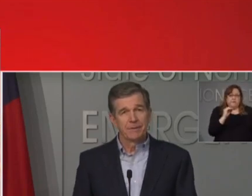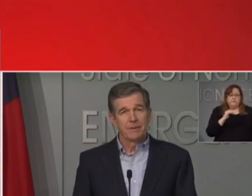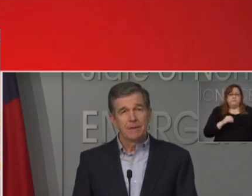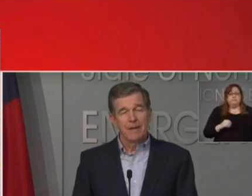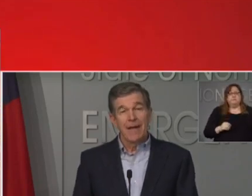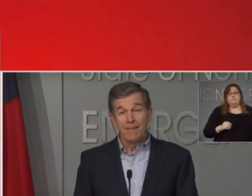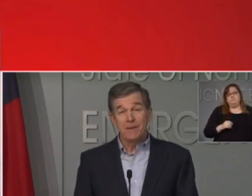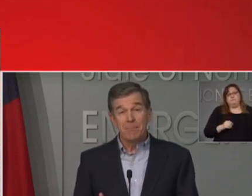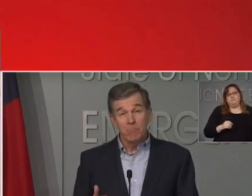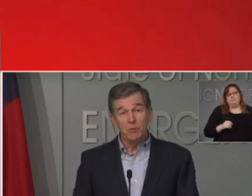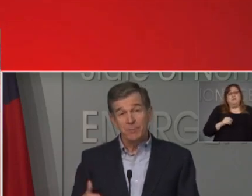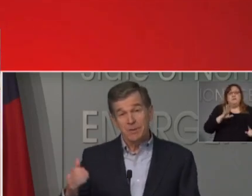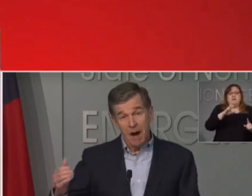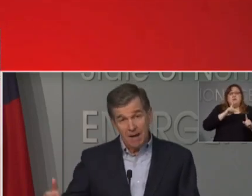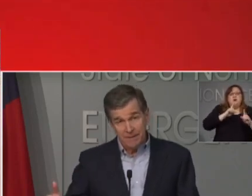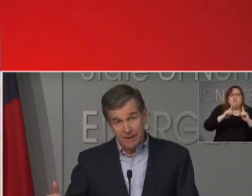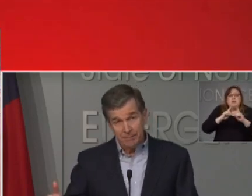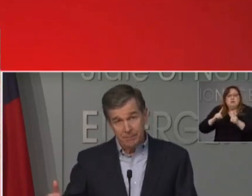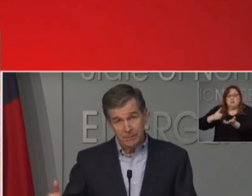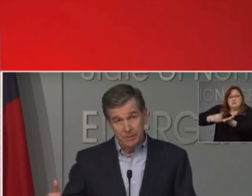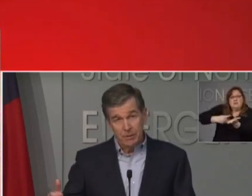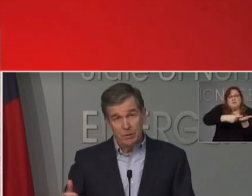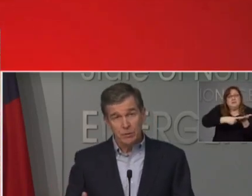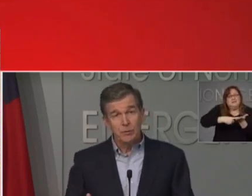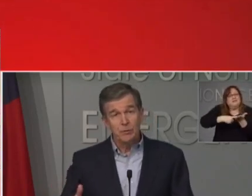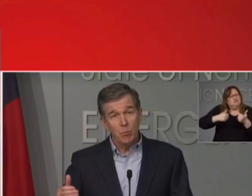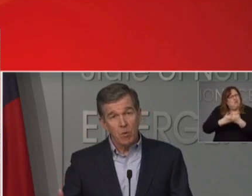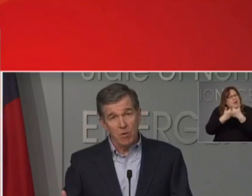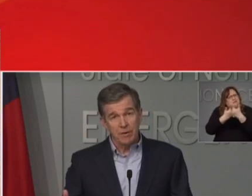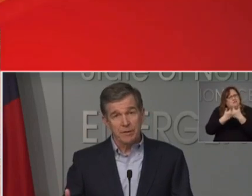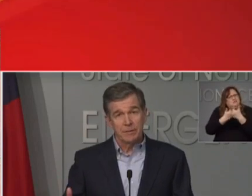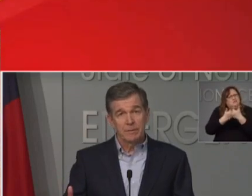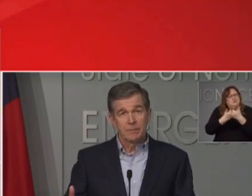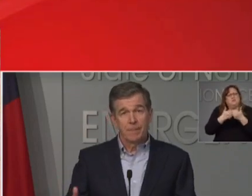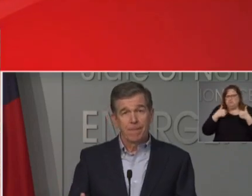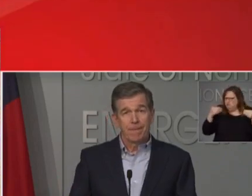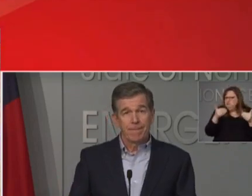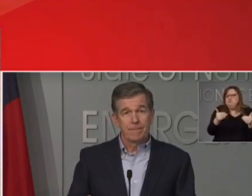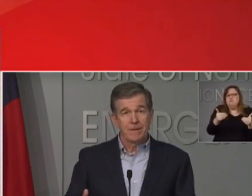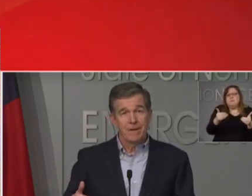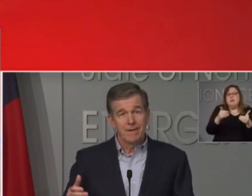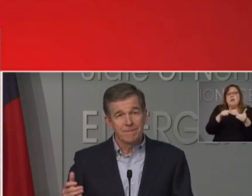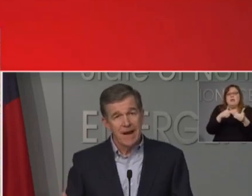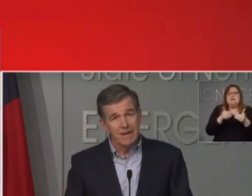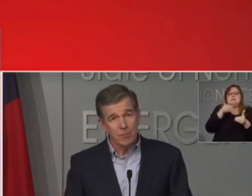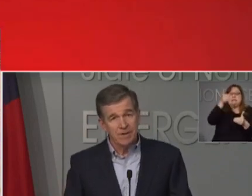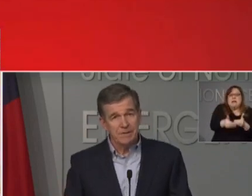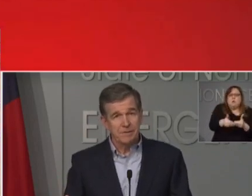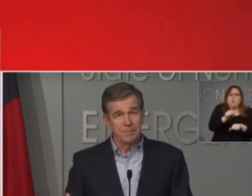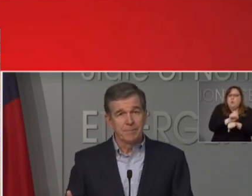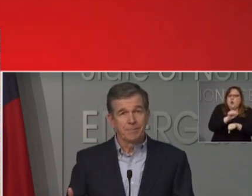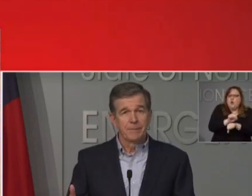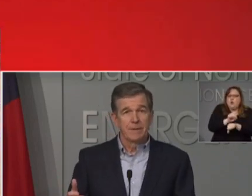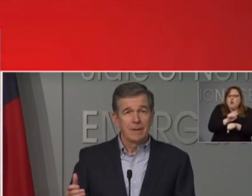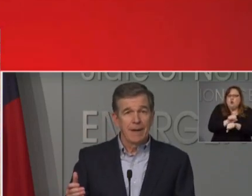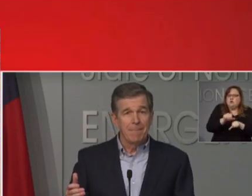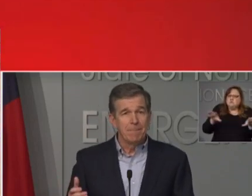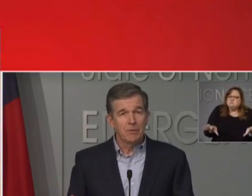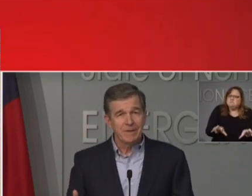and then move beyond them to do the work of fighting racism